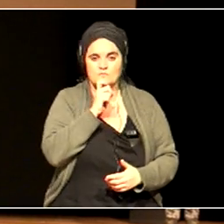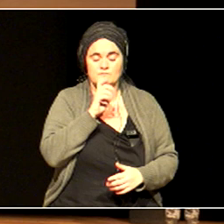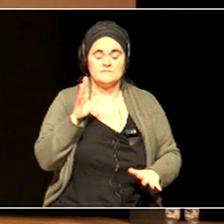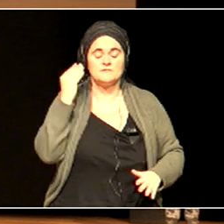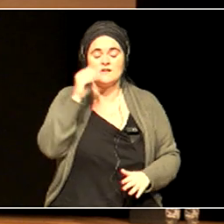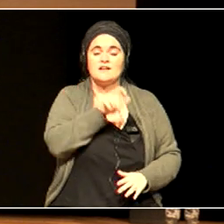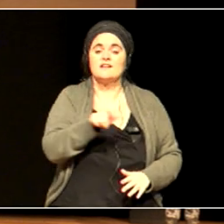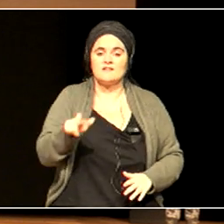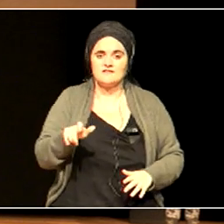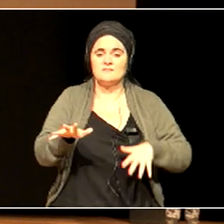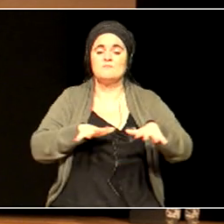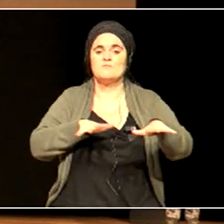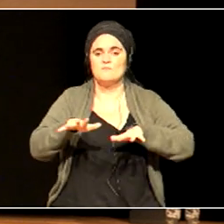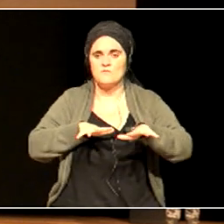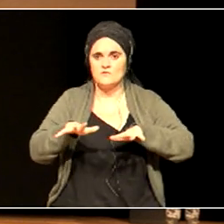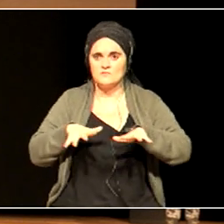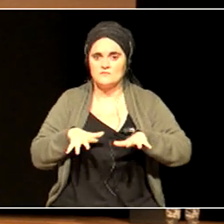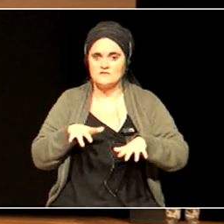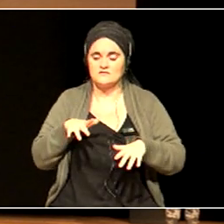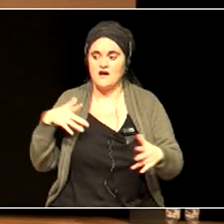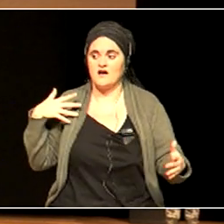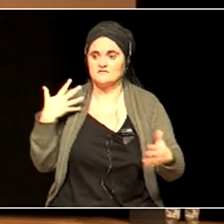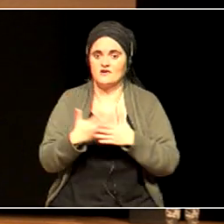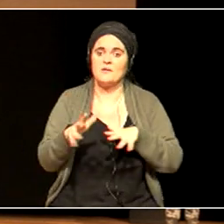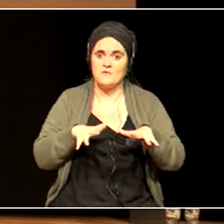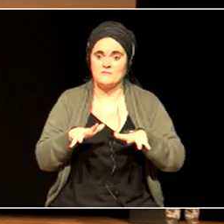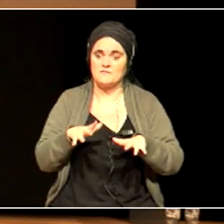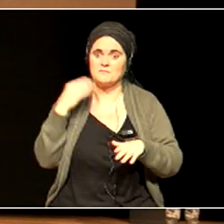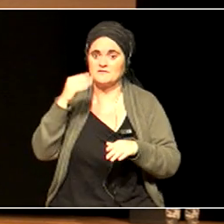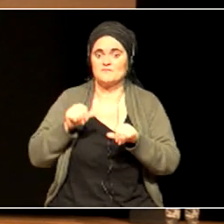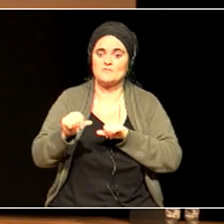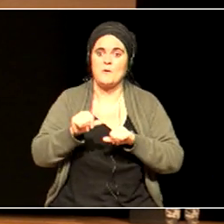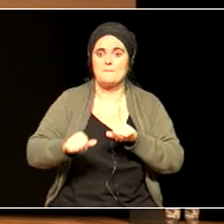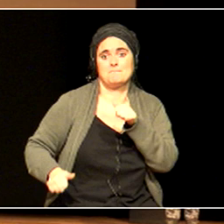at the moment. And they'll be prepared for it and they'll understand it.